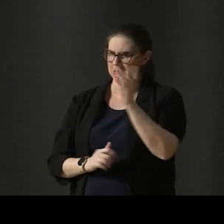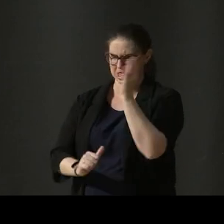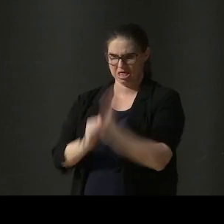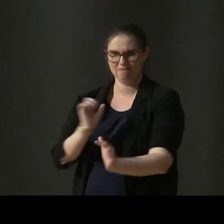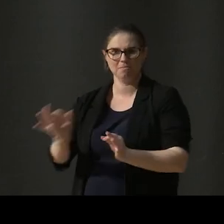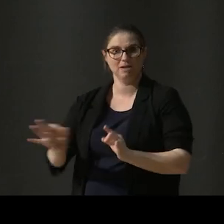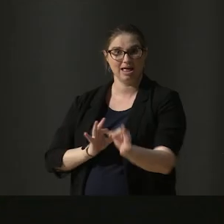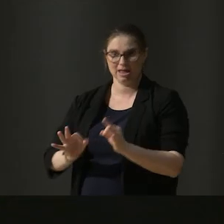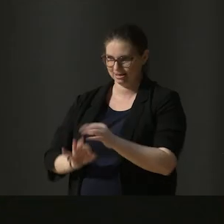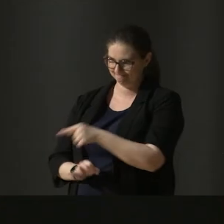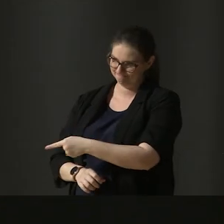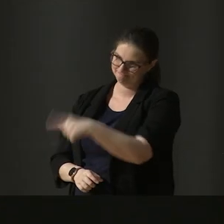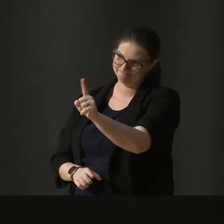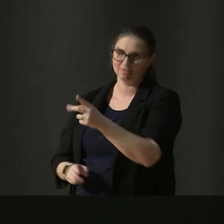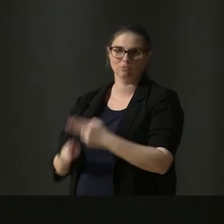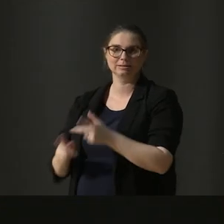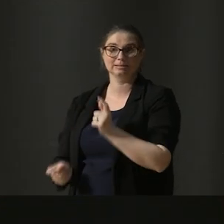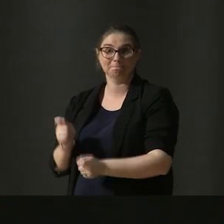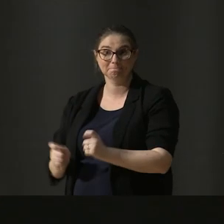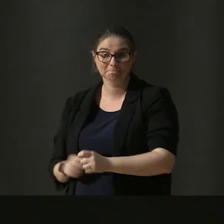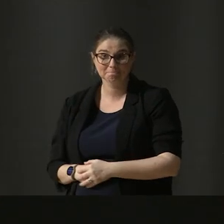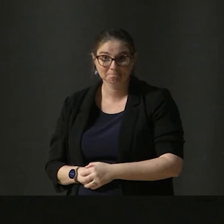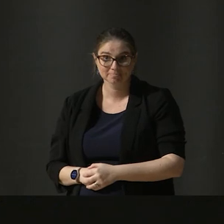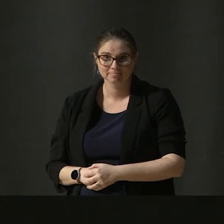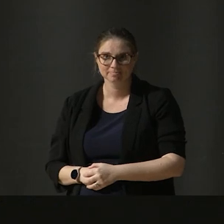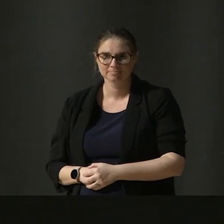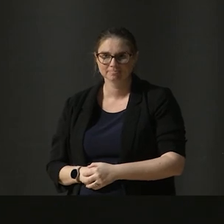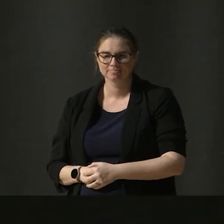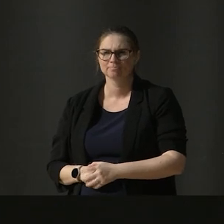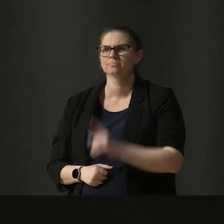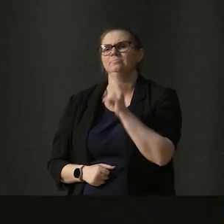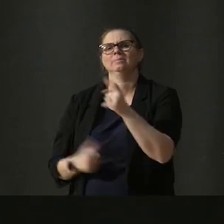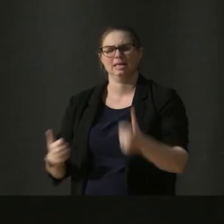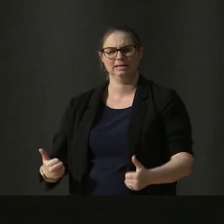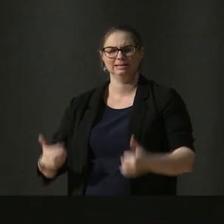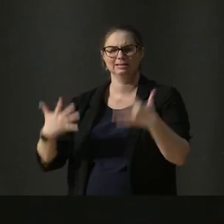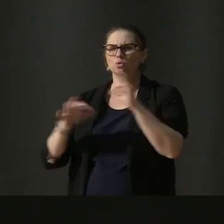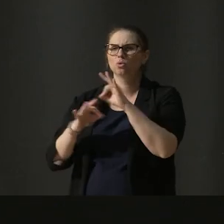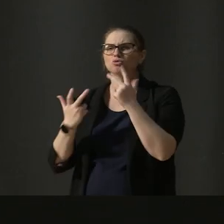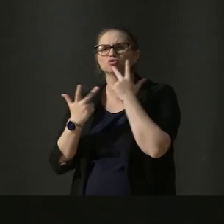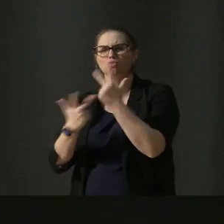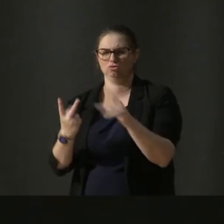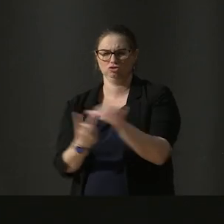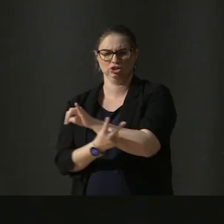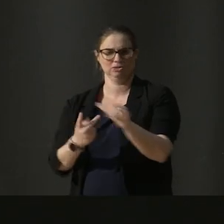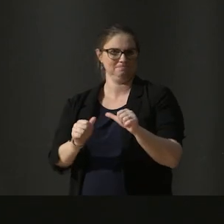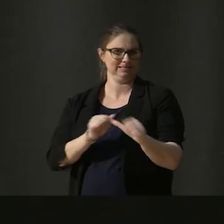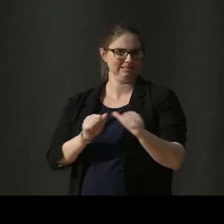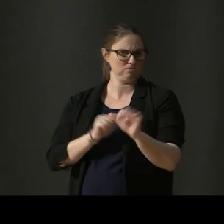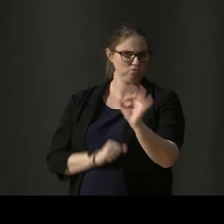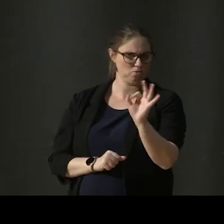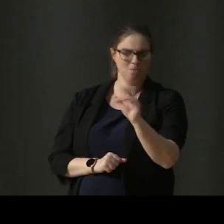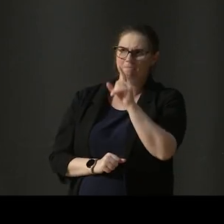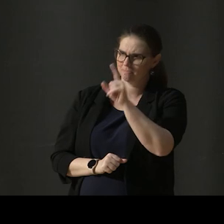students in exams. Now, the stats here don't really prove which PI is better, but it does remind us we have options,